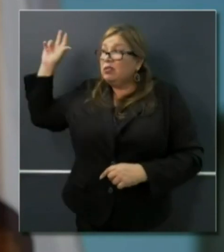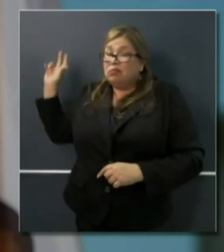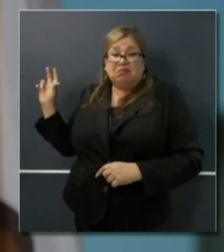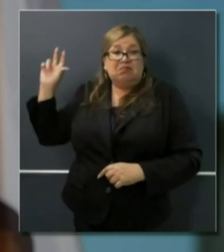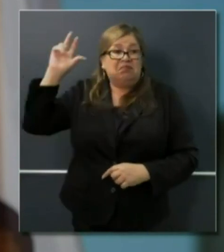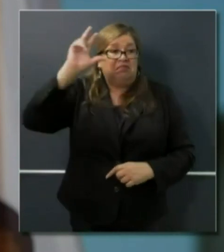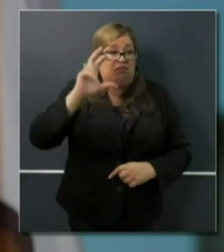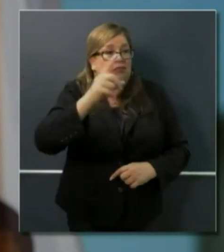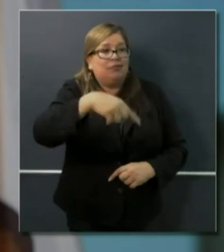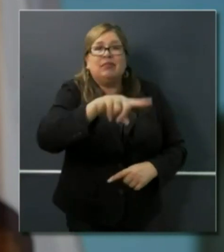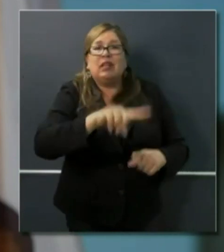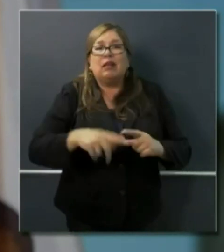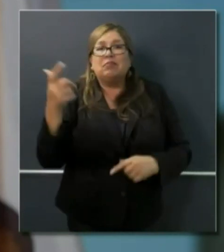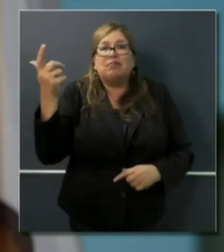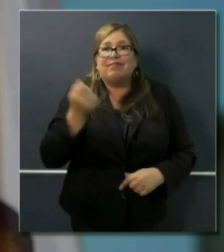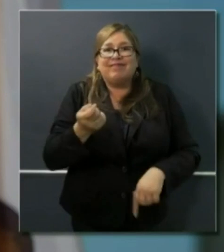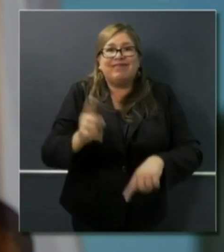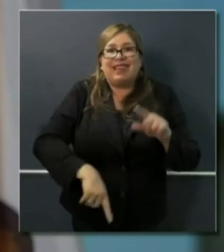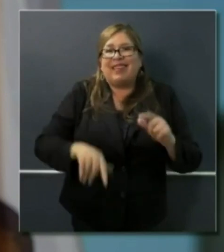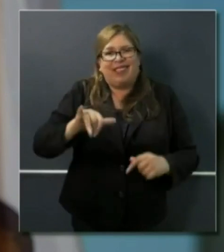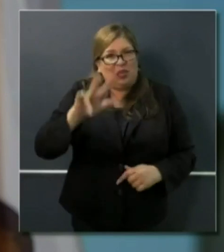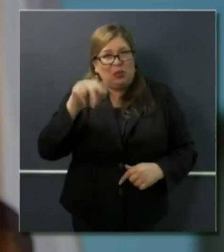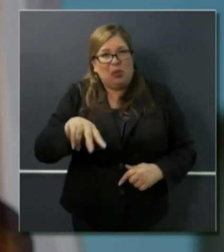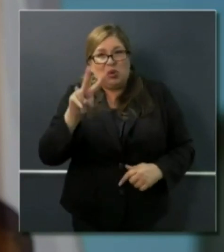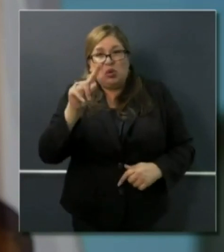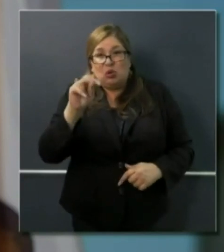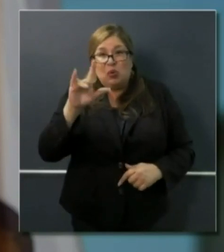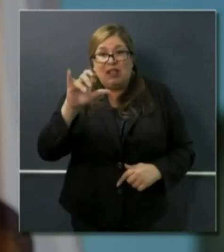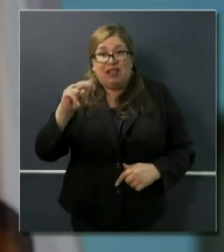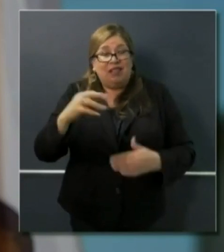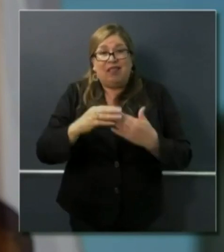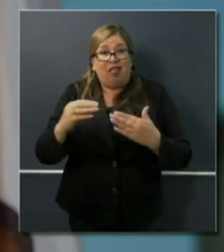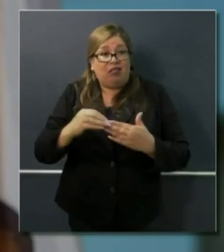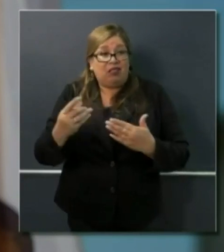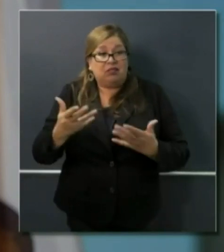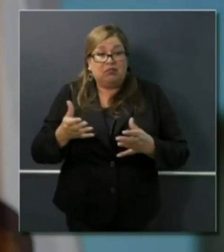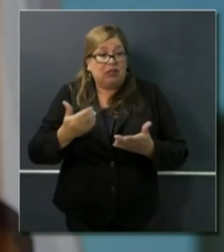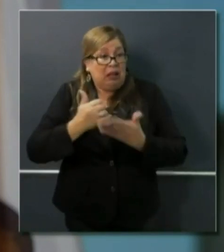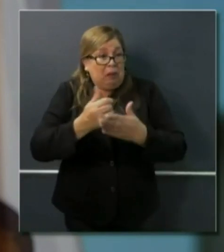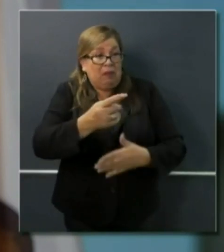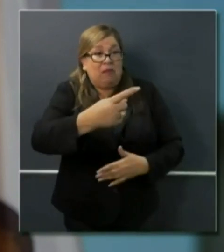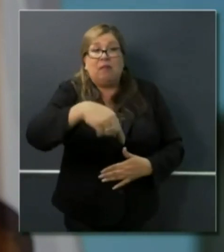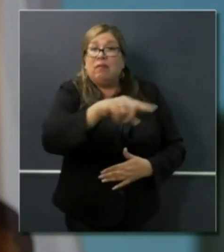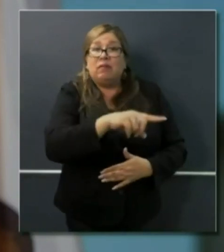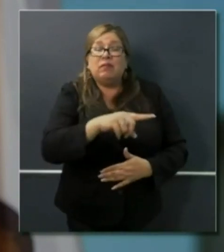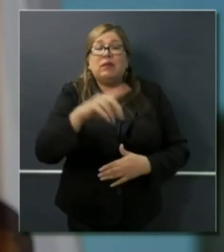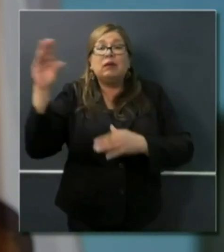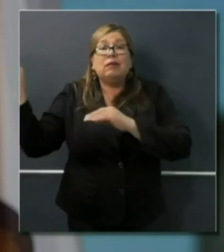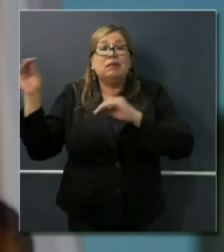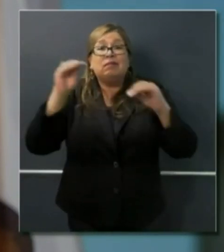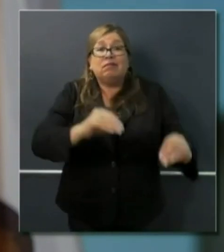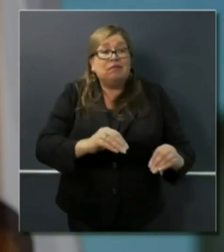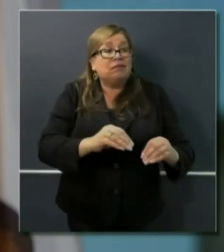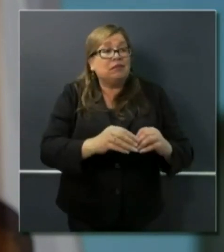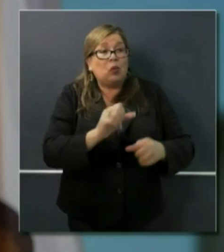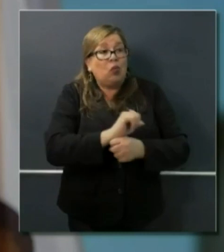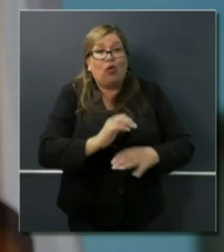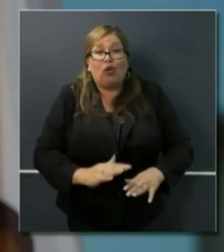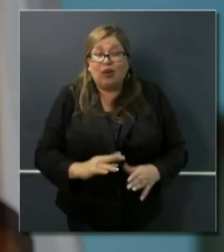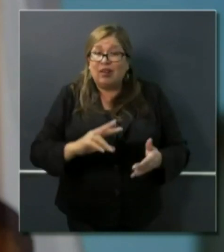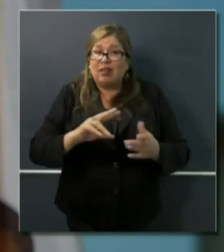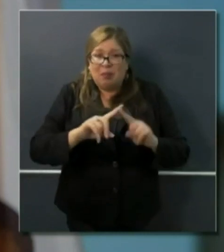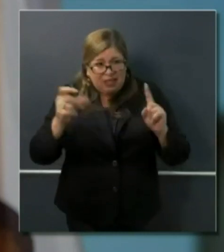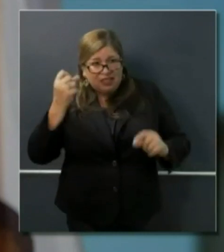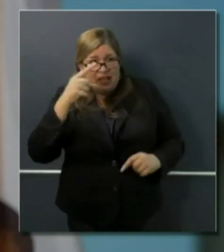the president, the $2.2 trillion. Yet many in mixed status families are having a hard time taking care of their children and